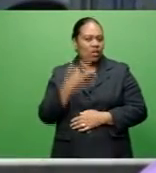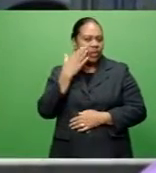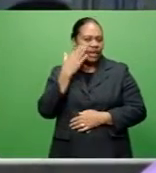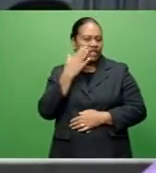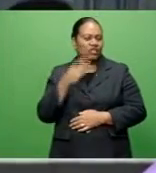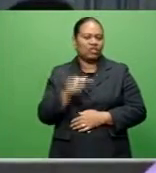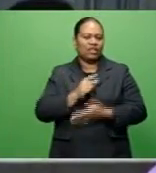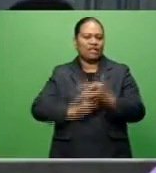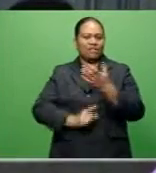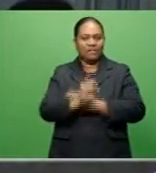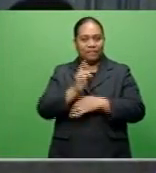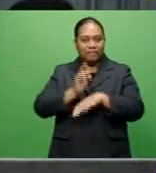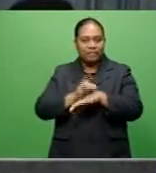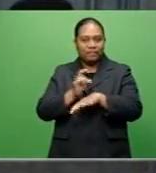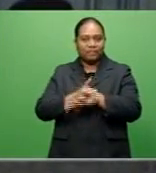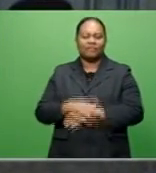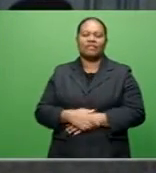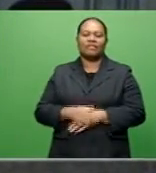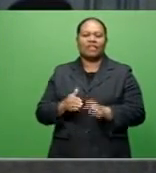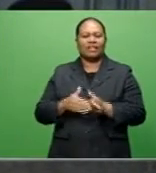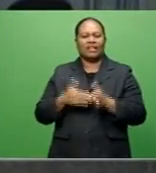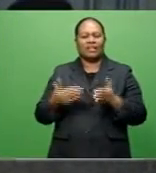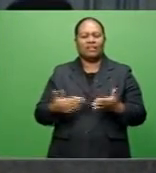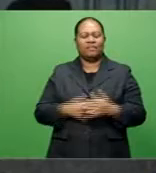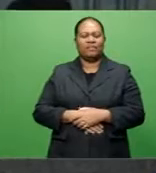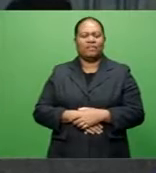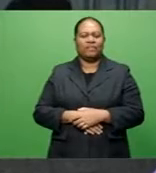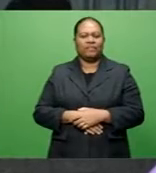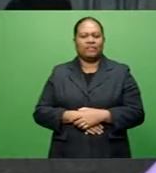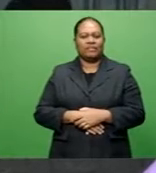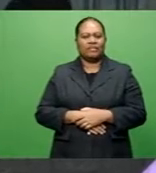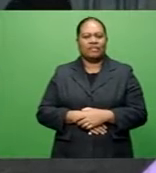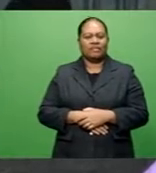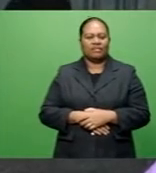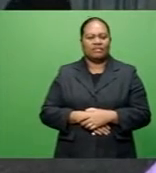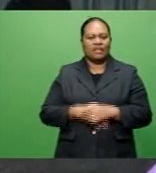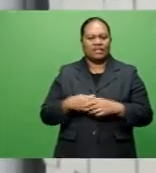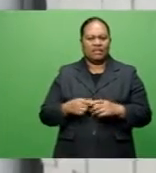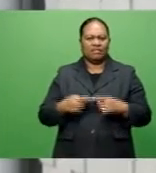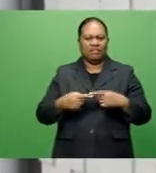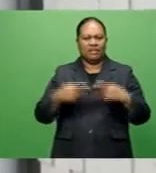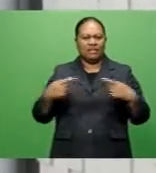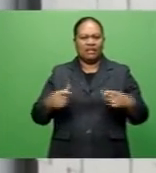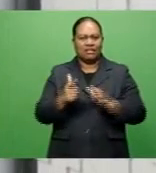The advisories are given for a reason and not adhering to it is like going against the law.